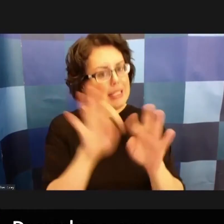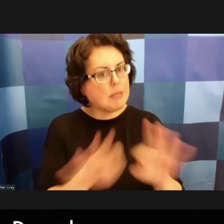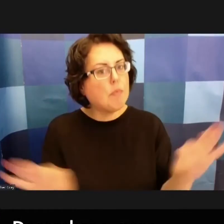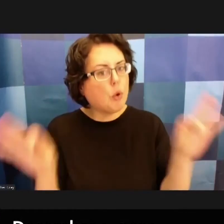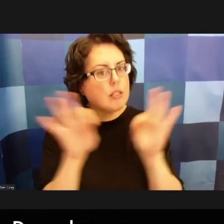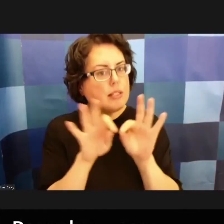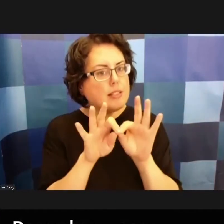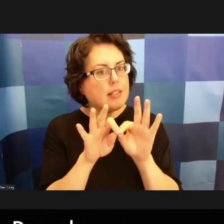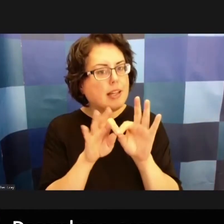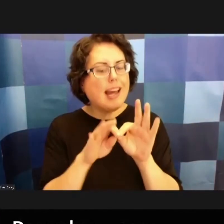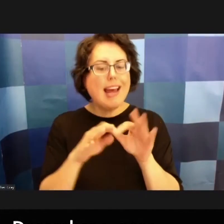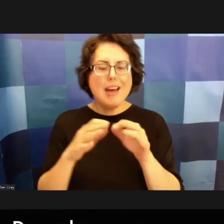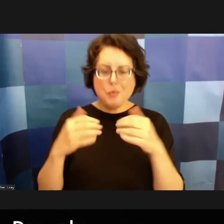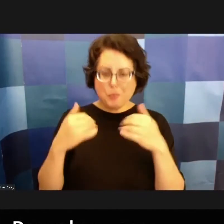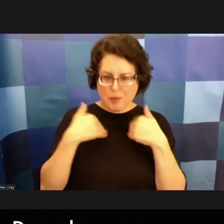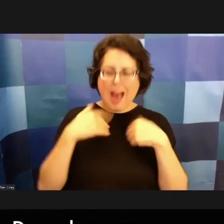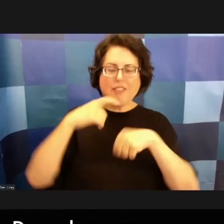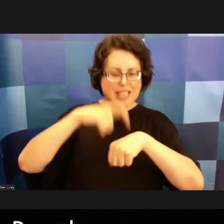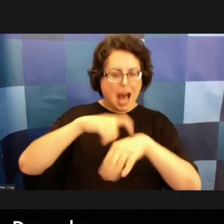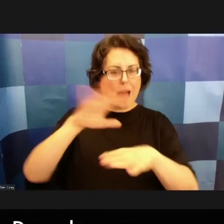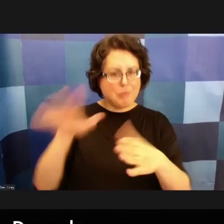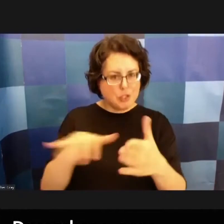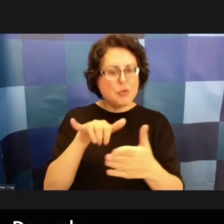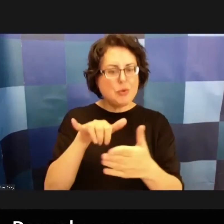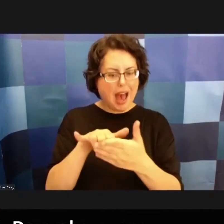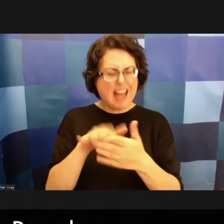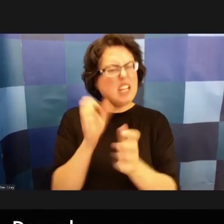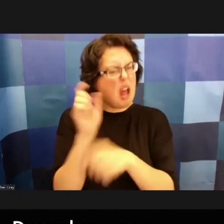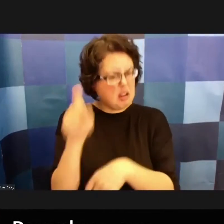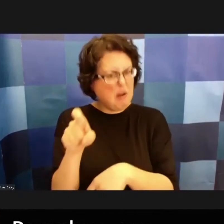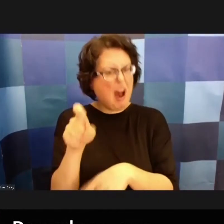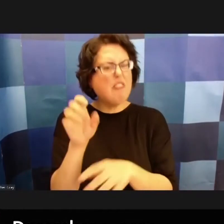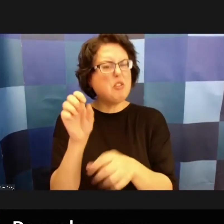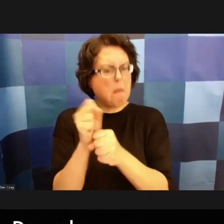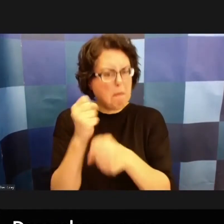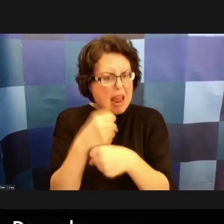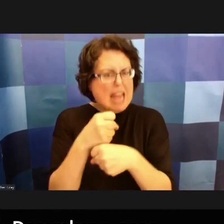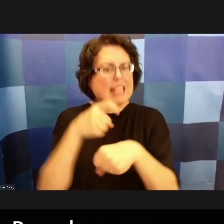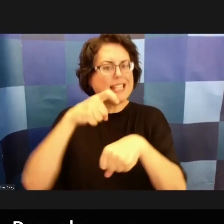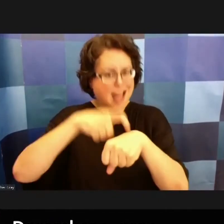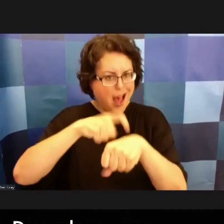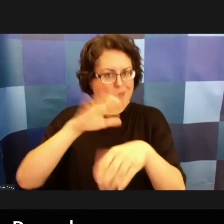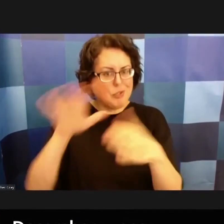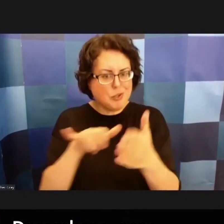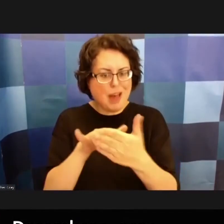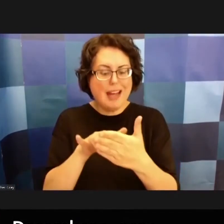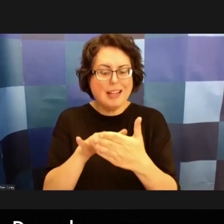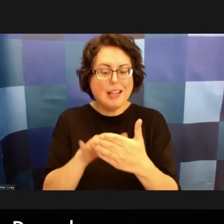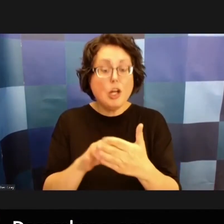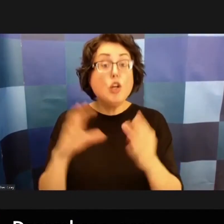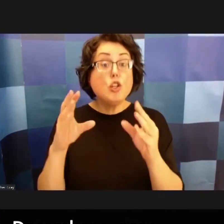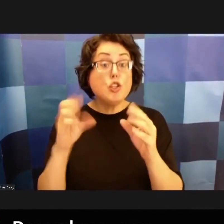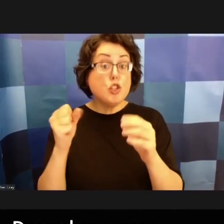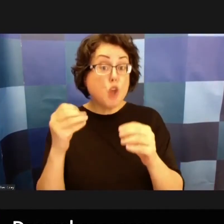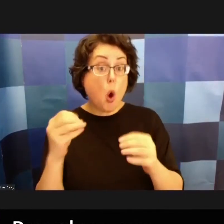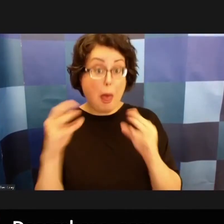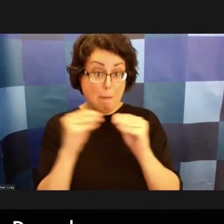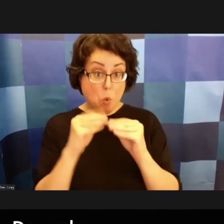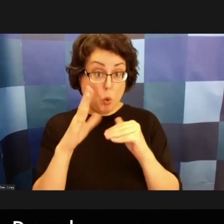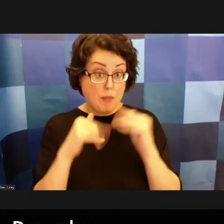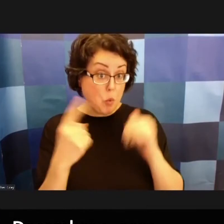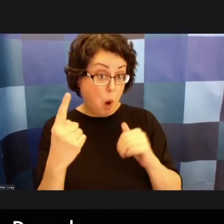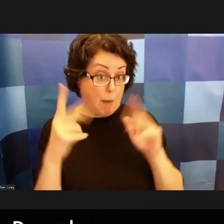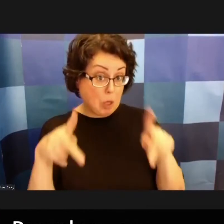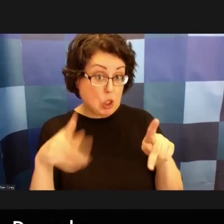do it and it's important to make time to do it to make sure that more than one person knows how to do different functions so we have